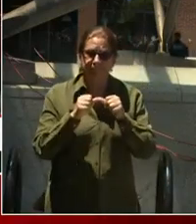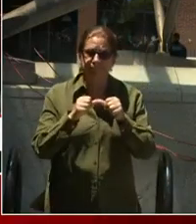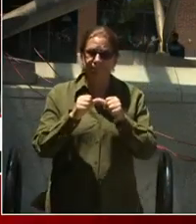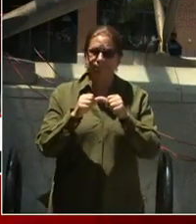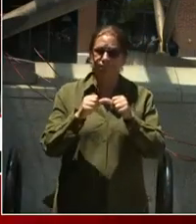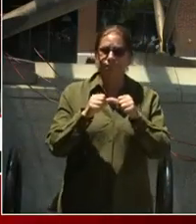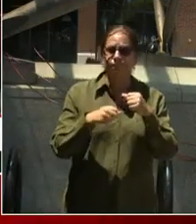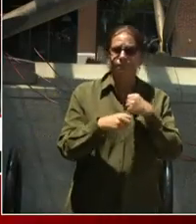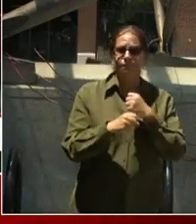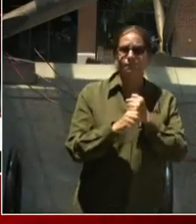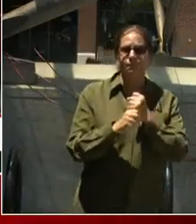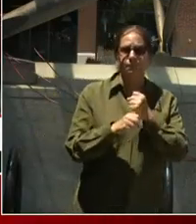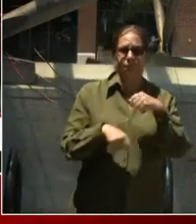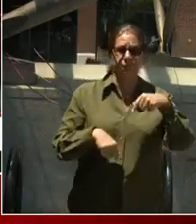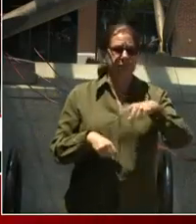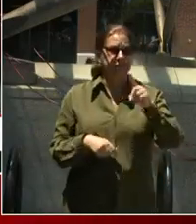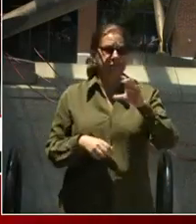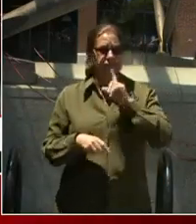state that is Washington.